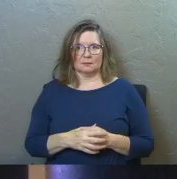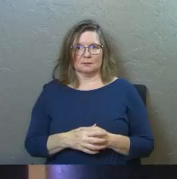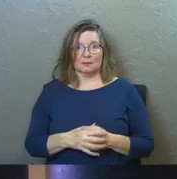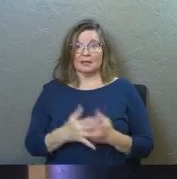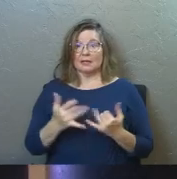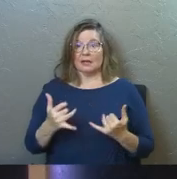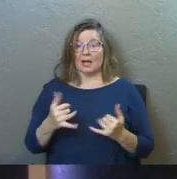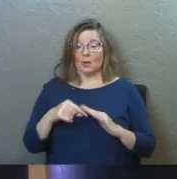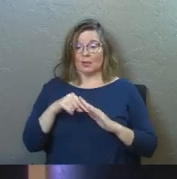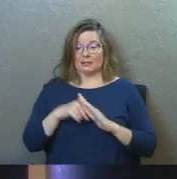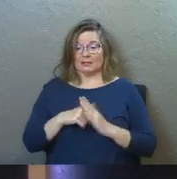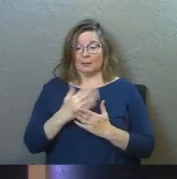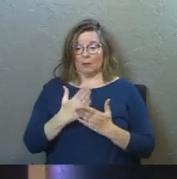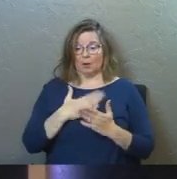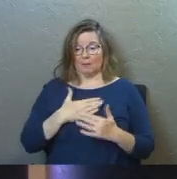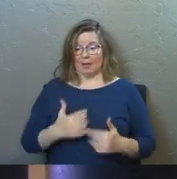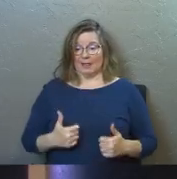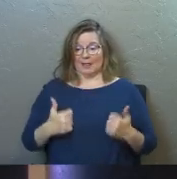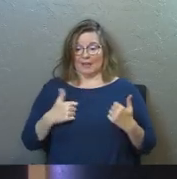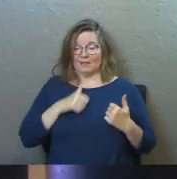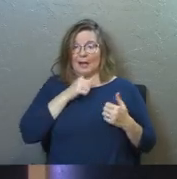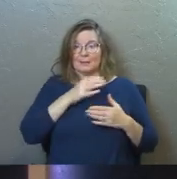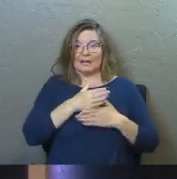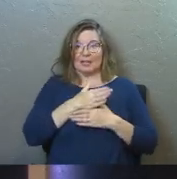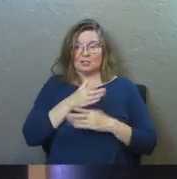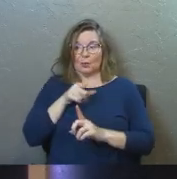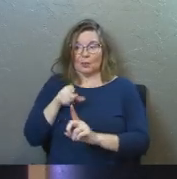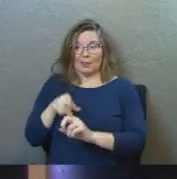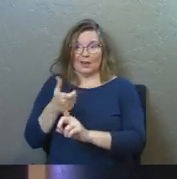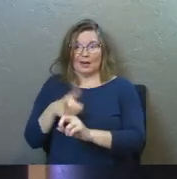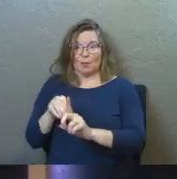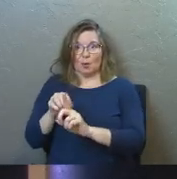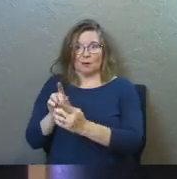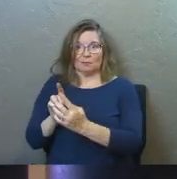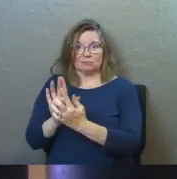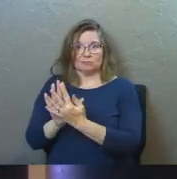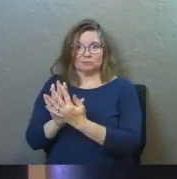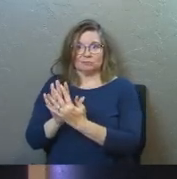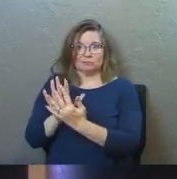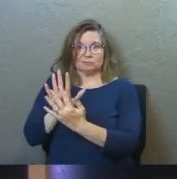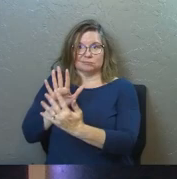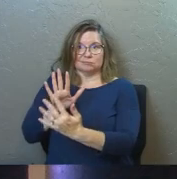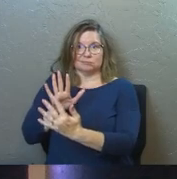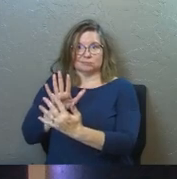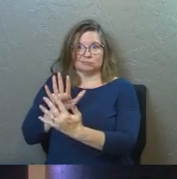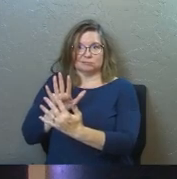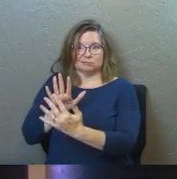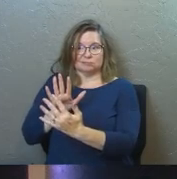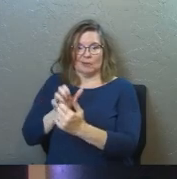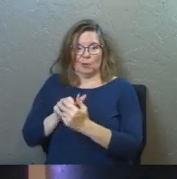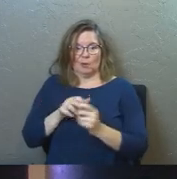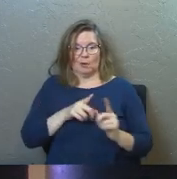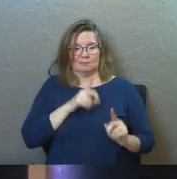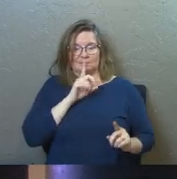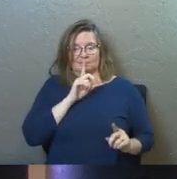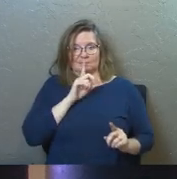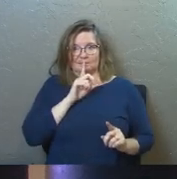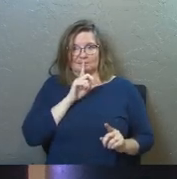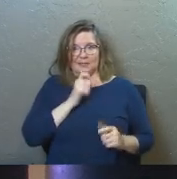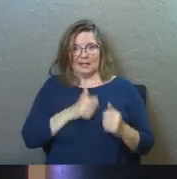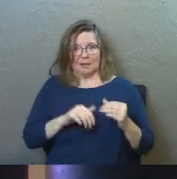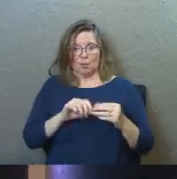now the deepest parts of my life, I'm not sharing with her anymore, or I'm not sharing with him anymore,